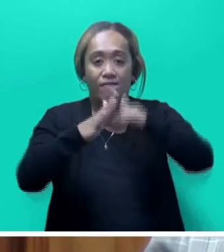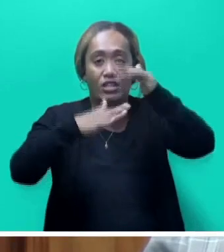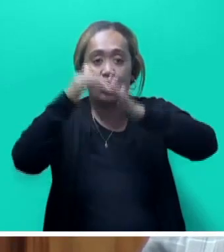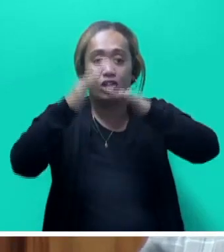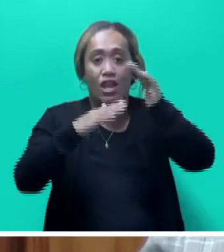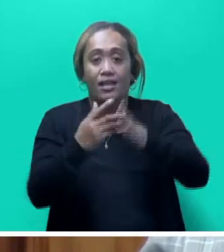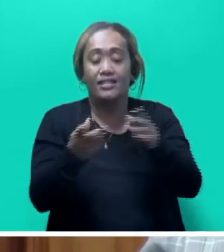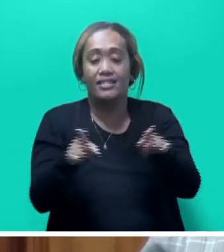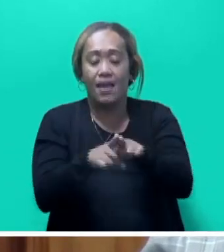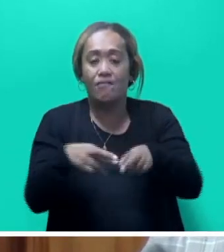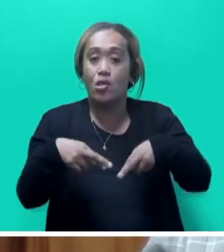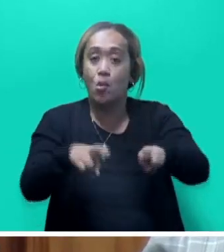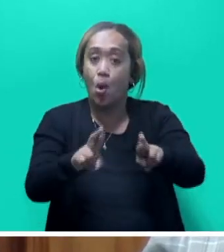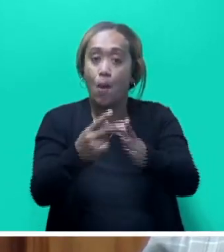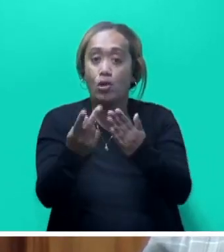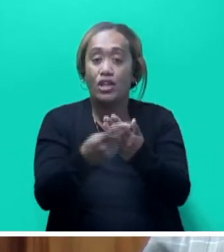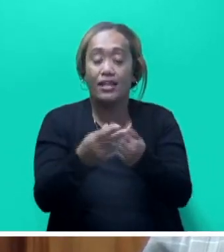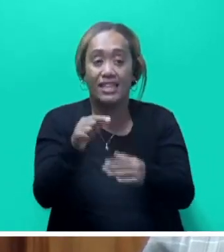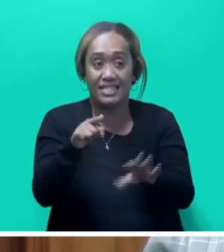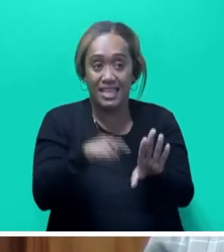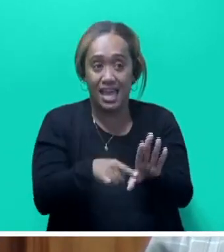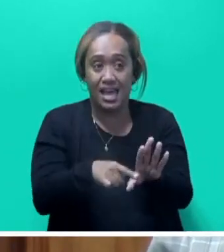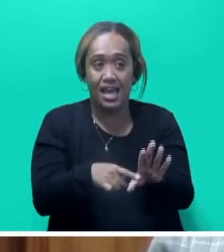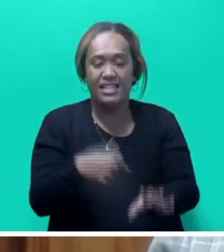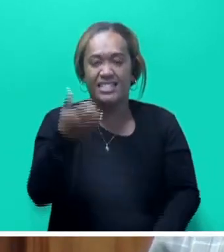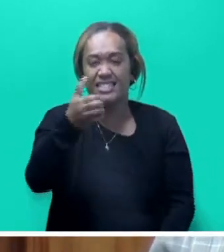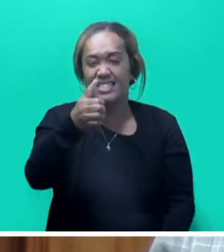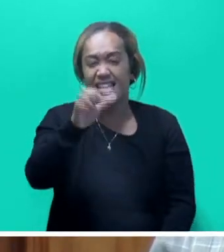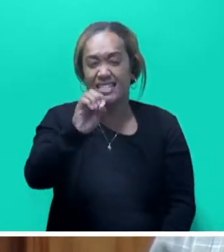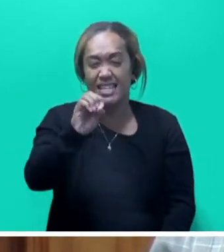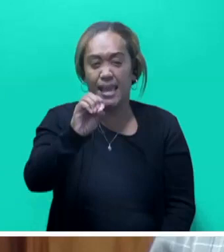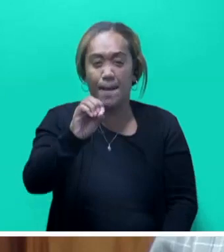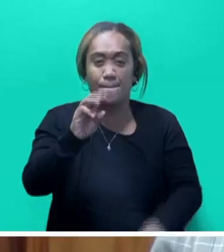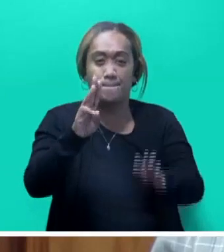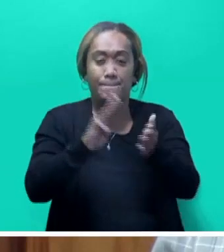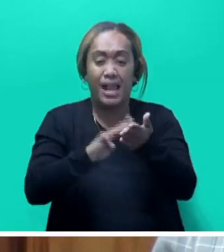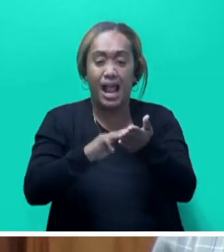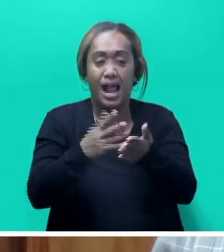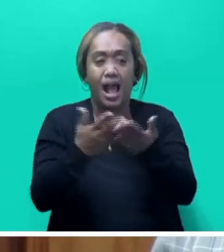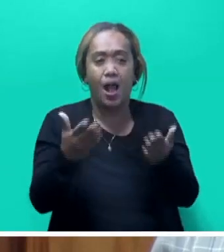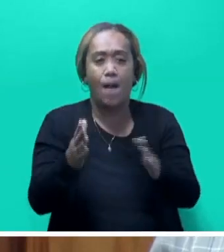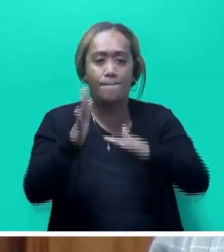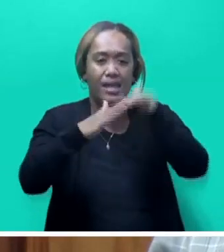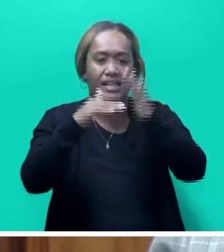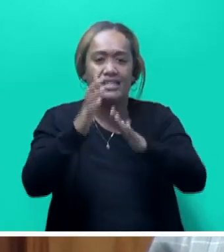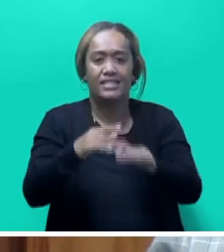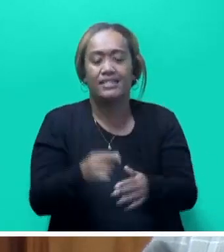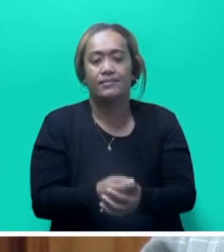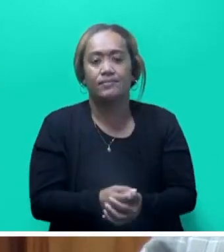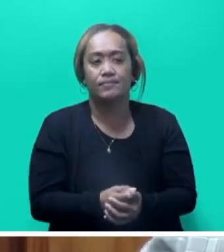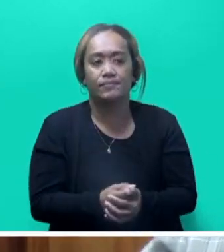For the roads projects, for this financial year, FRA was allocated 60 million for road corridor maintenance, streetlights maintenance and structure maintenance,